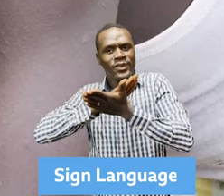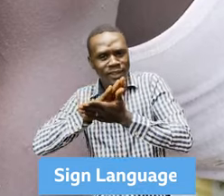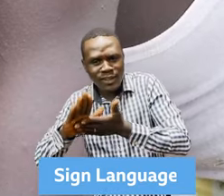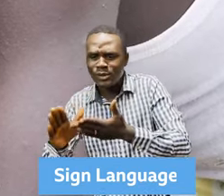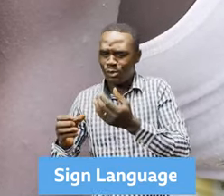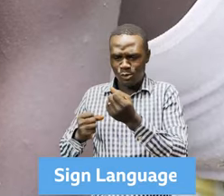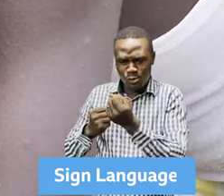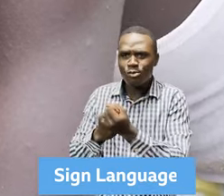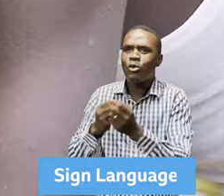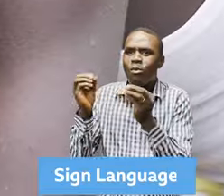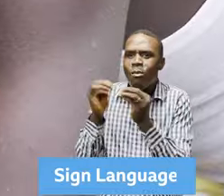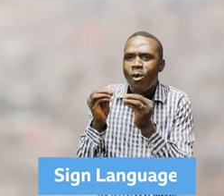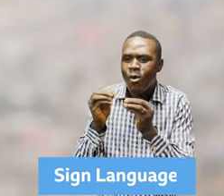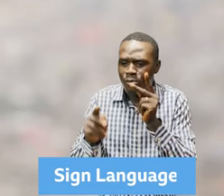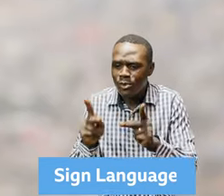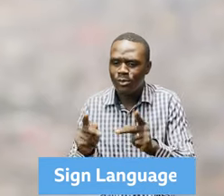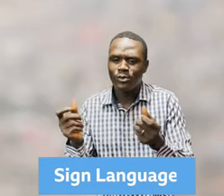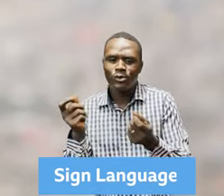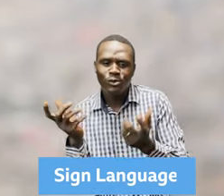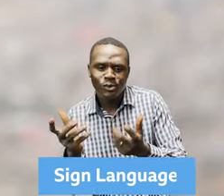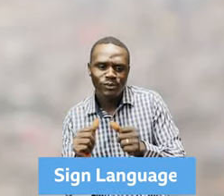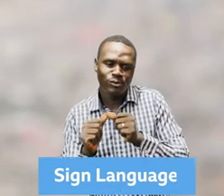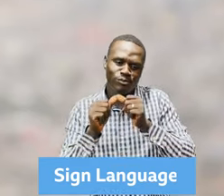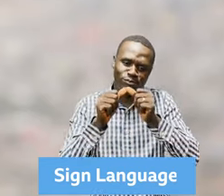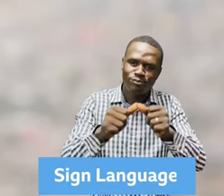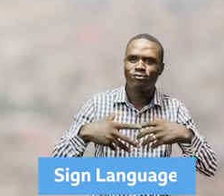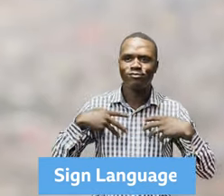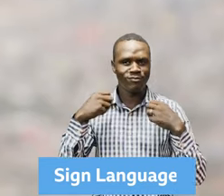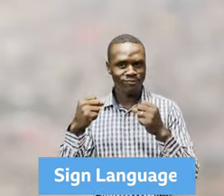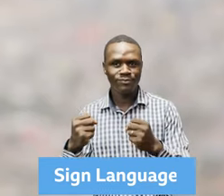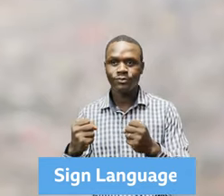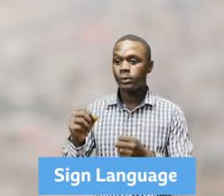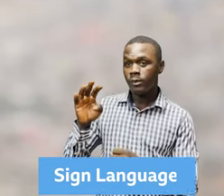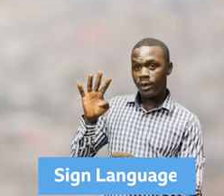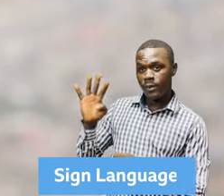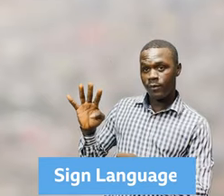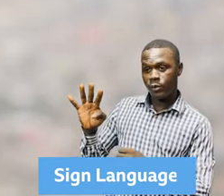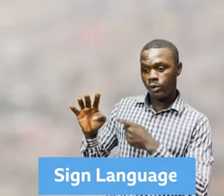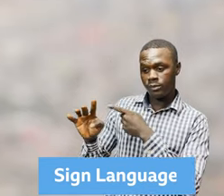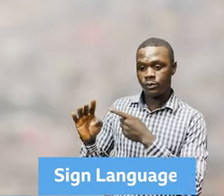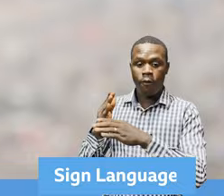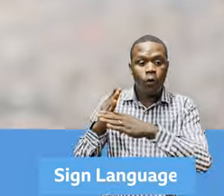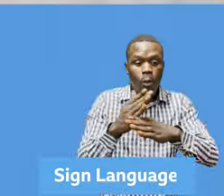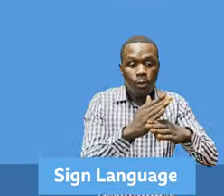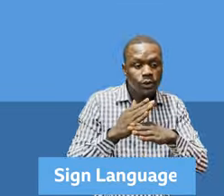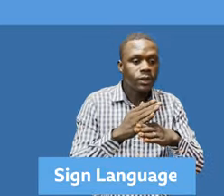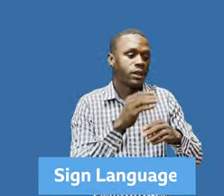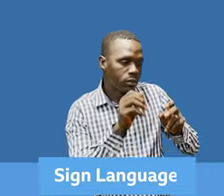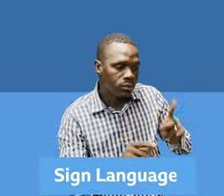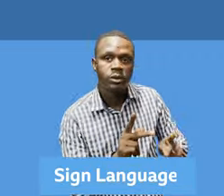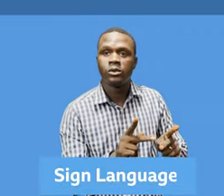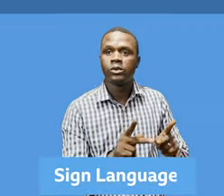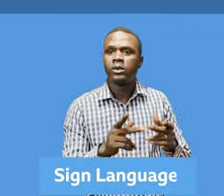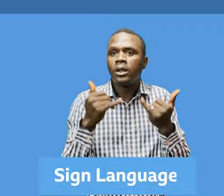and reduce disease burden, and where efforts are strengthened towards the achievement of universal health coverage. Fourth,